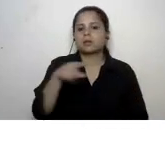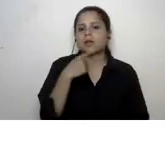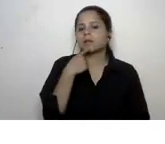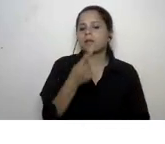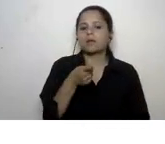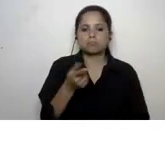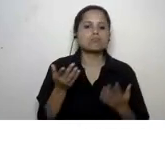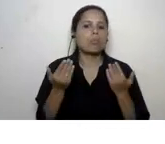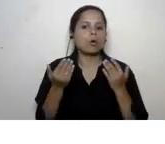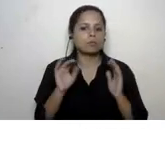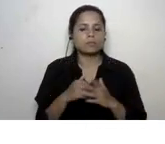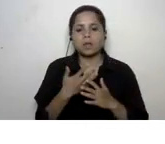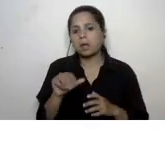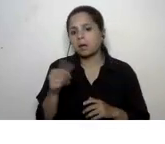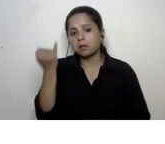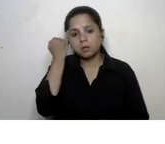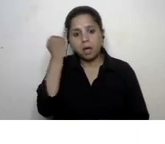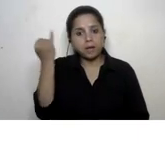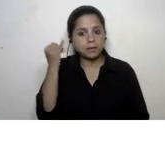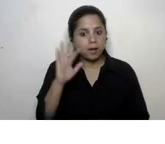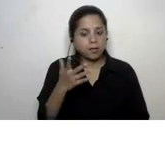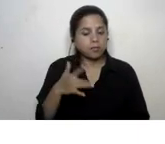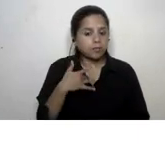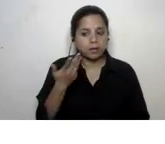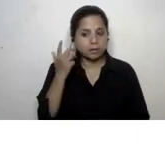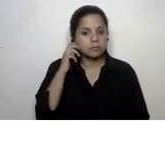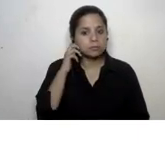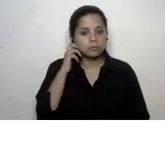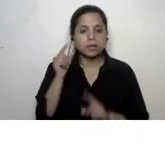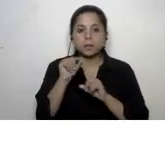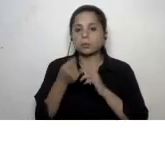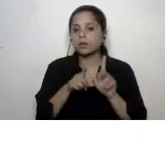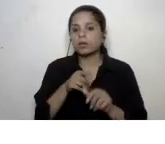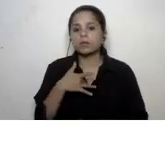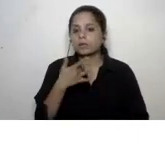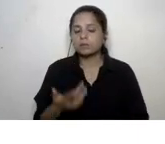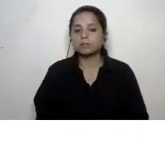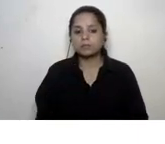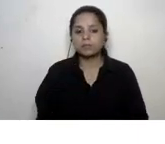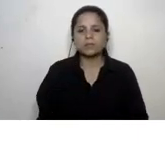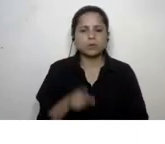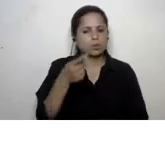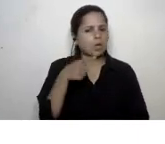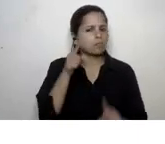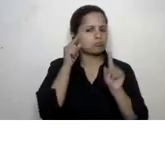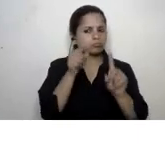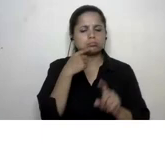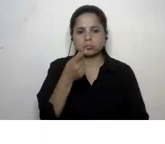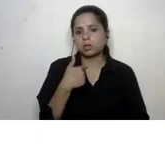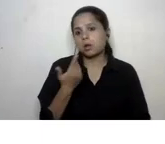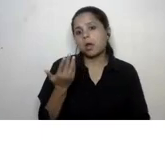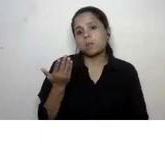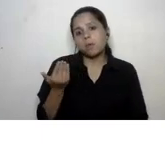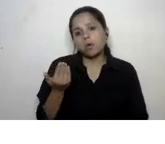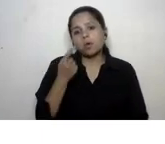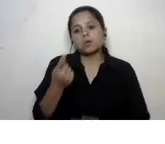uh any other ideas here yeah oh like you rightly pointed out we could also uh